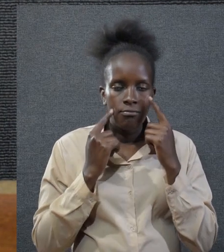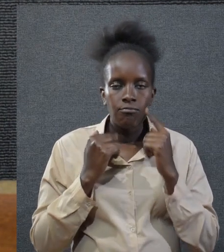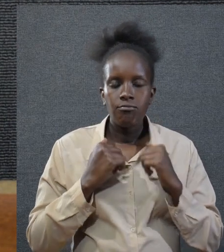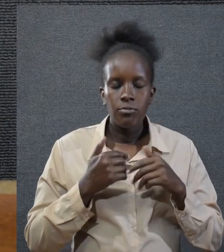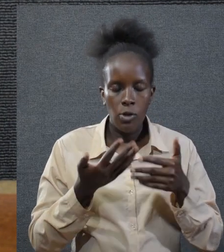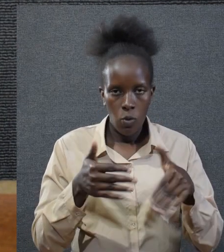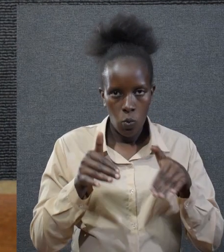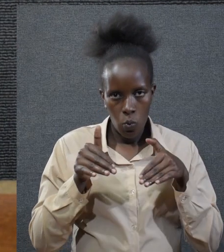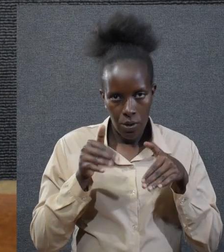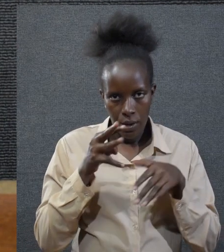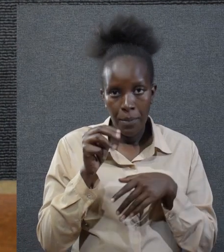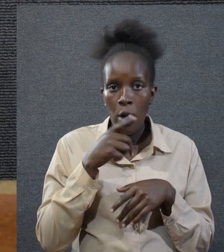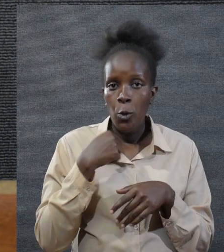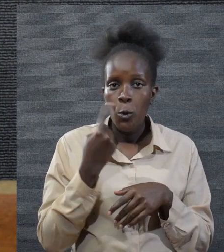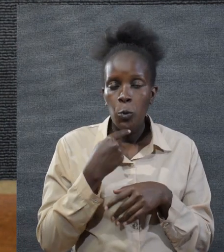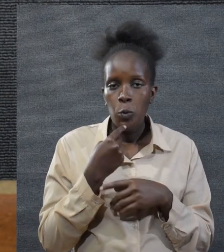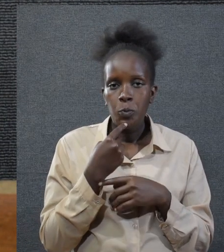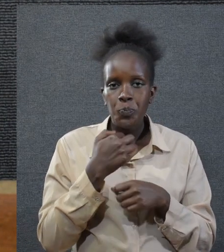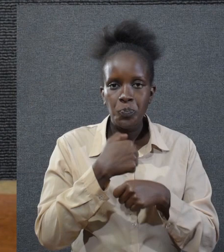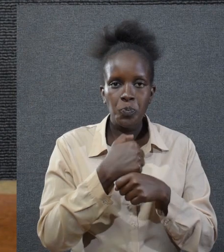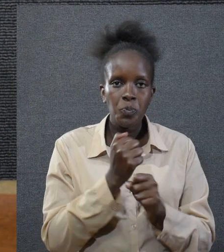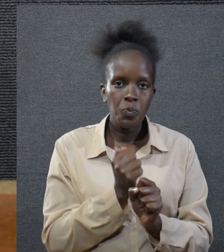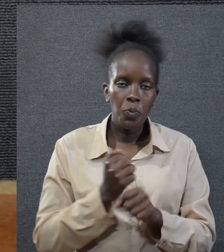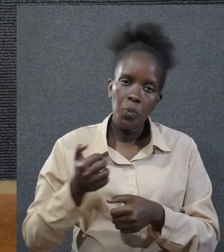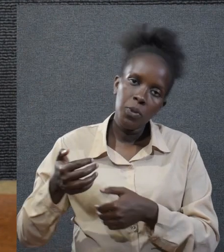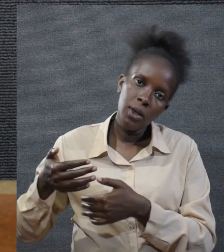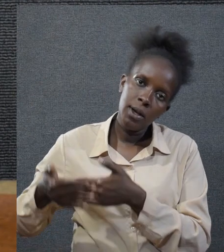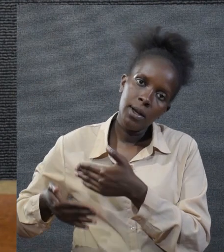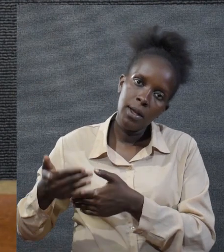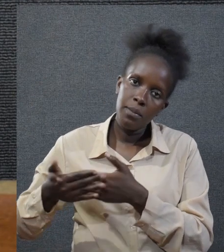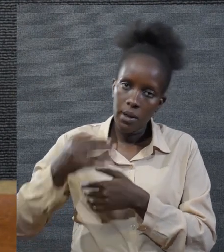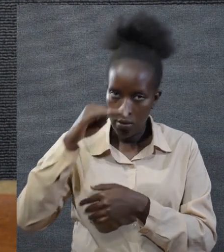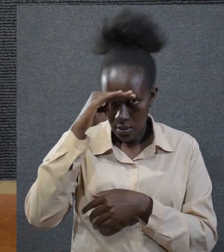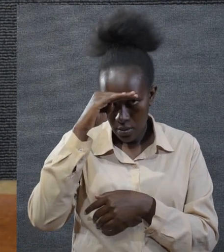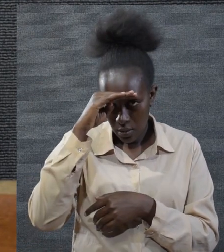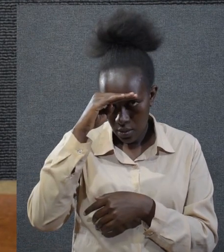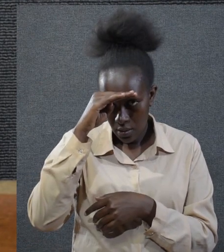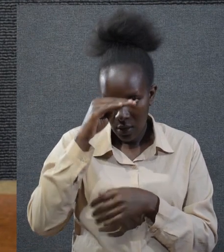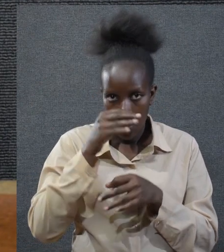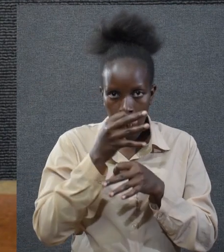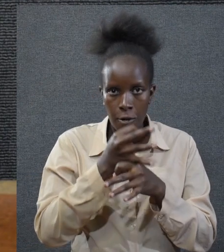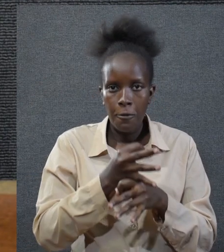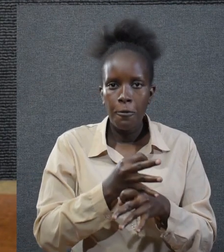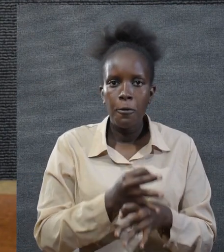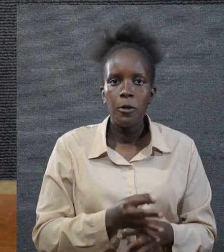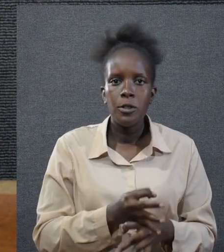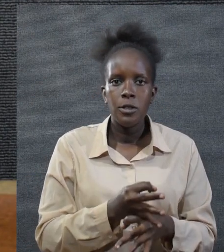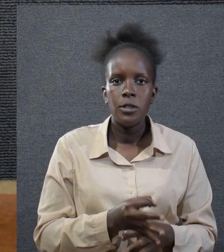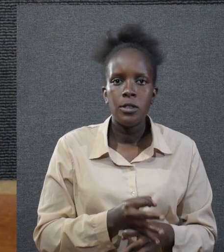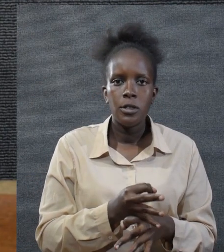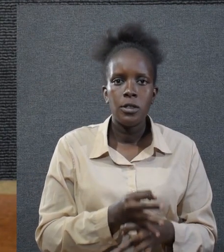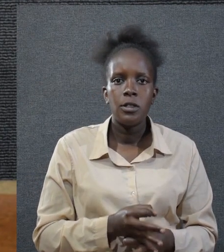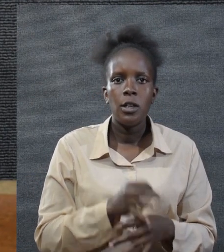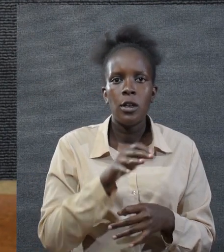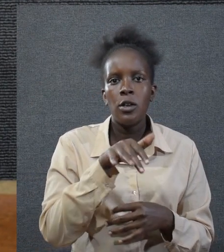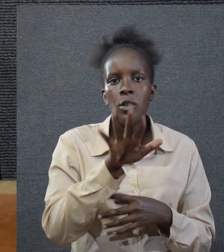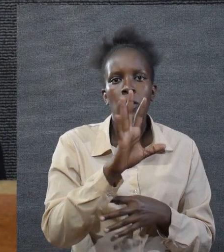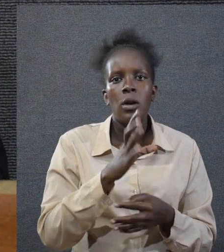awaits them who make neighbors drunk, forcing